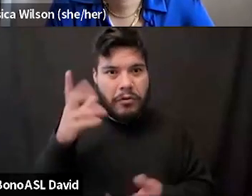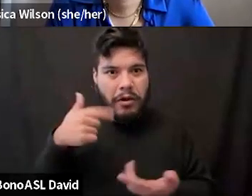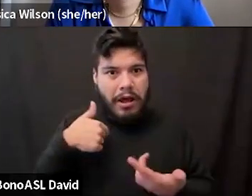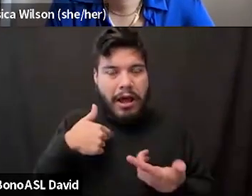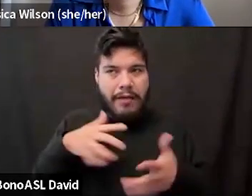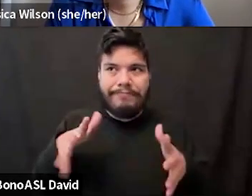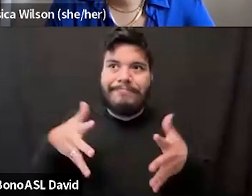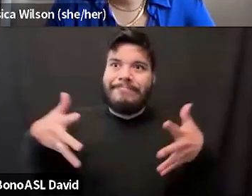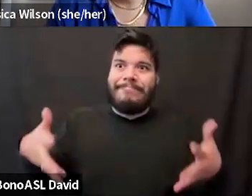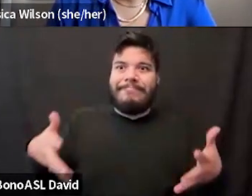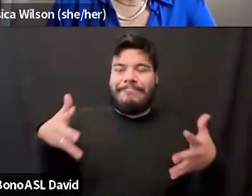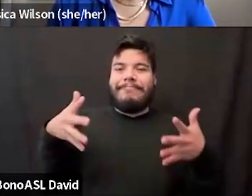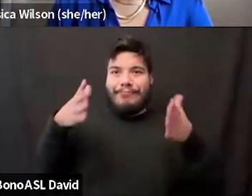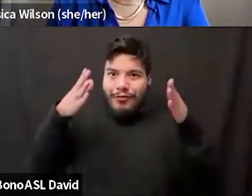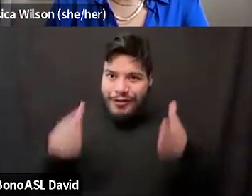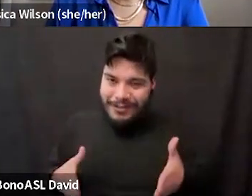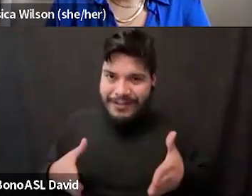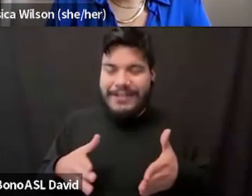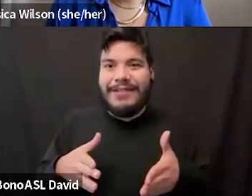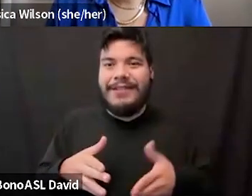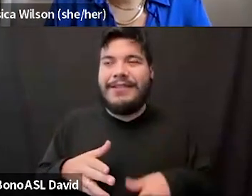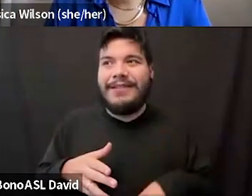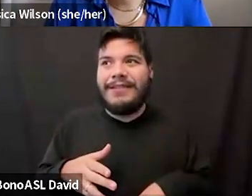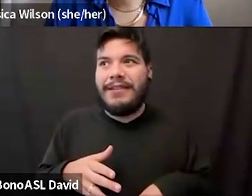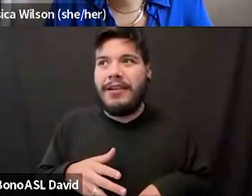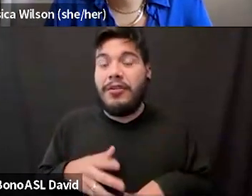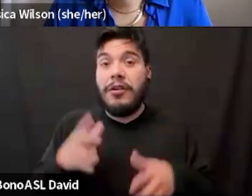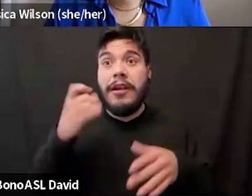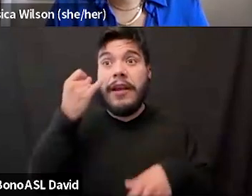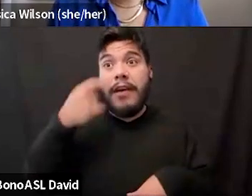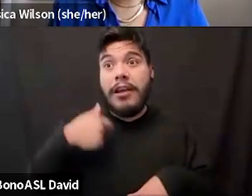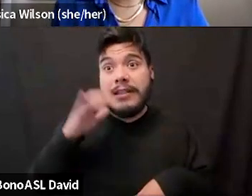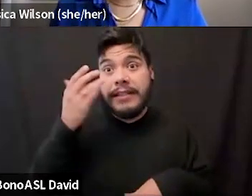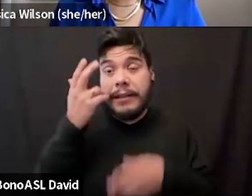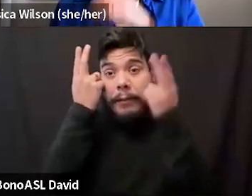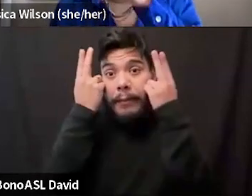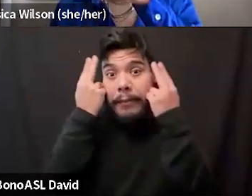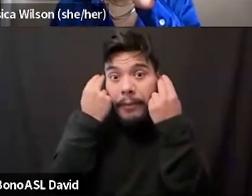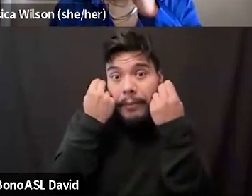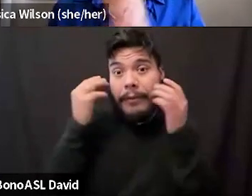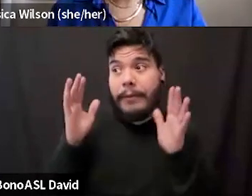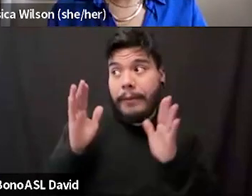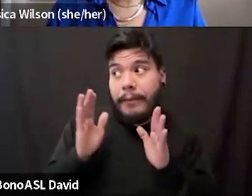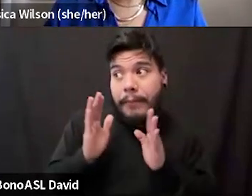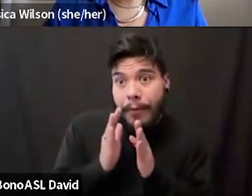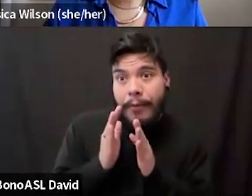as though I could make the rest of me feel small. And then I would seem less scary.